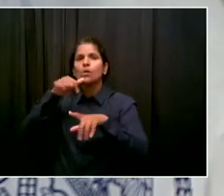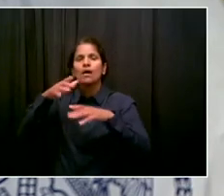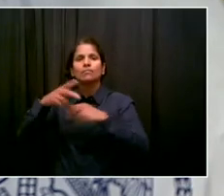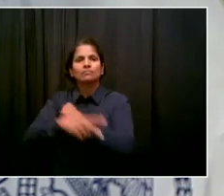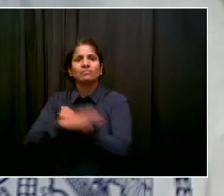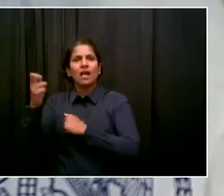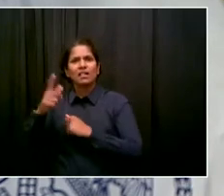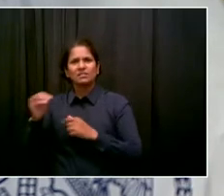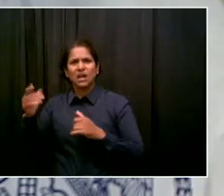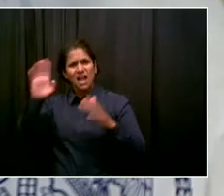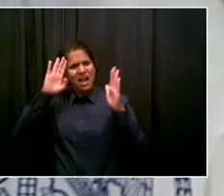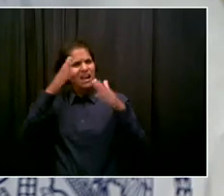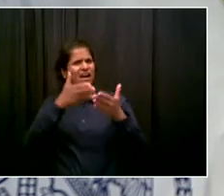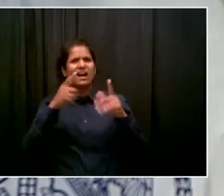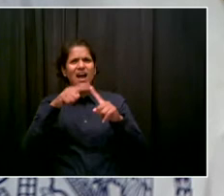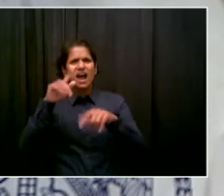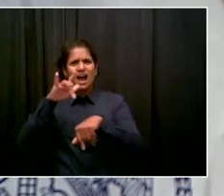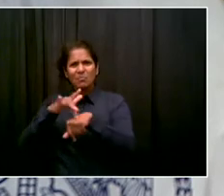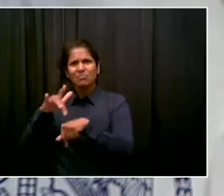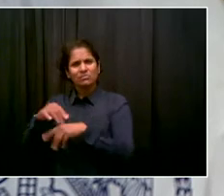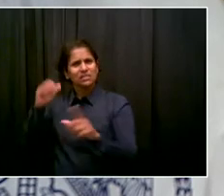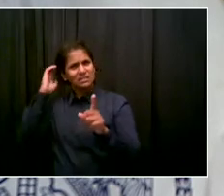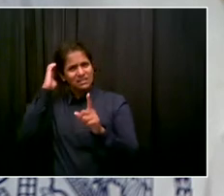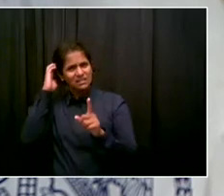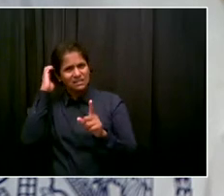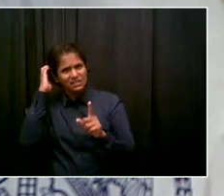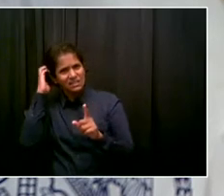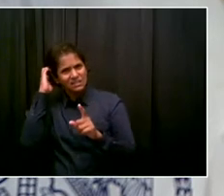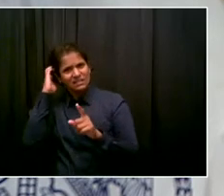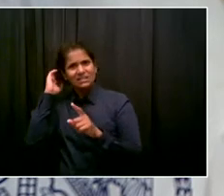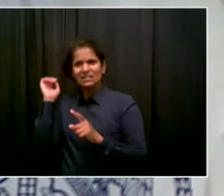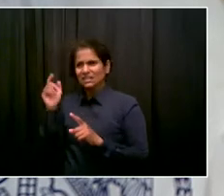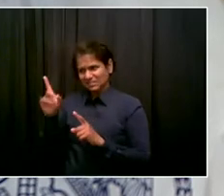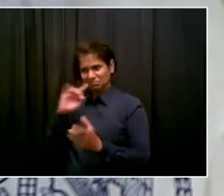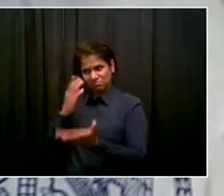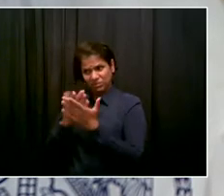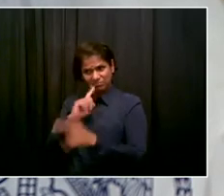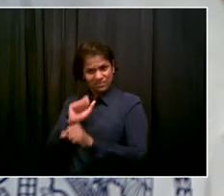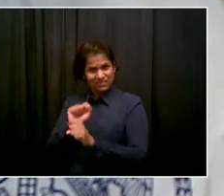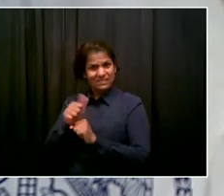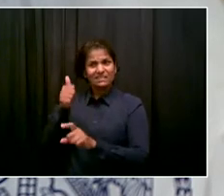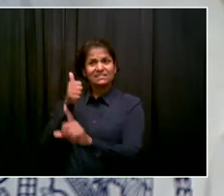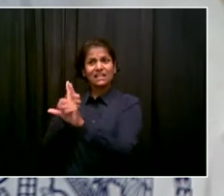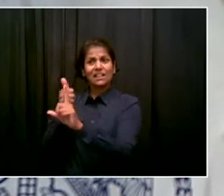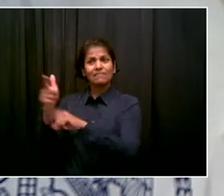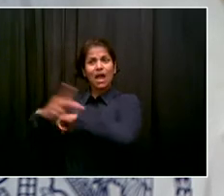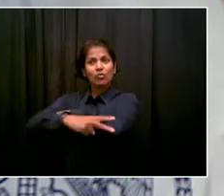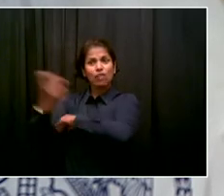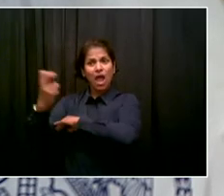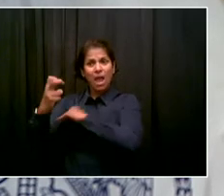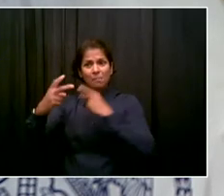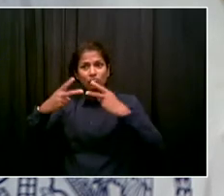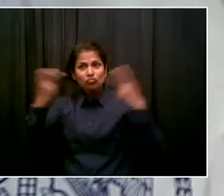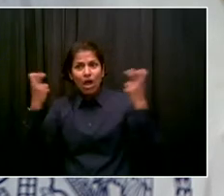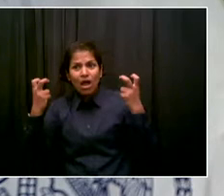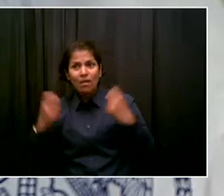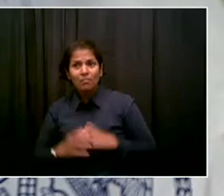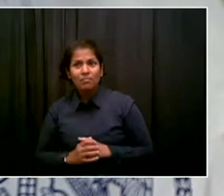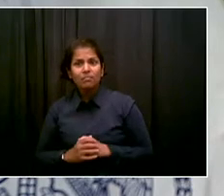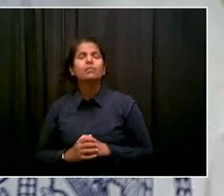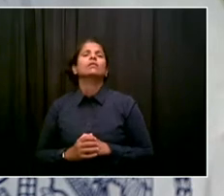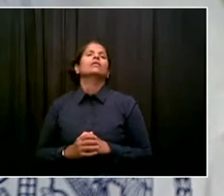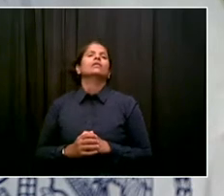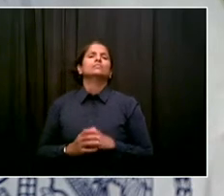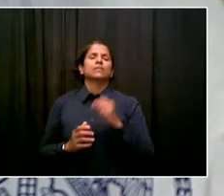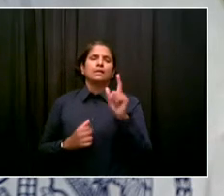justice here at the mayor's office has been tracking this reality. More and more in the recent months, we've seen a problem. NYPD has been